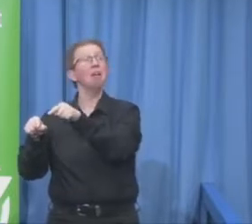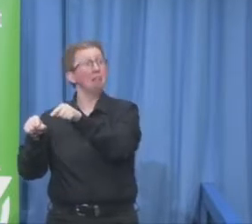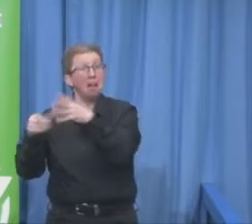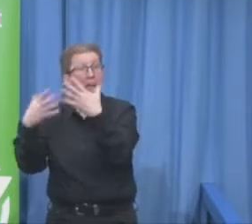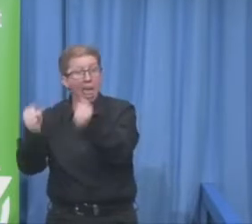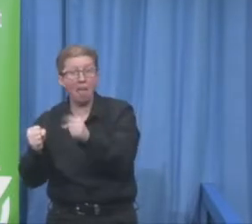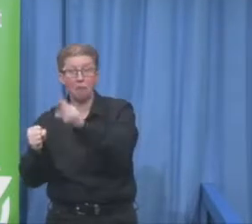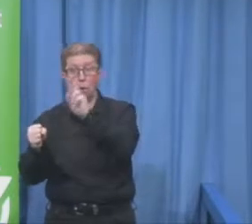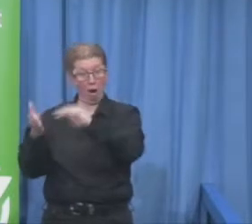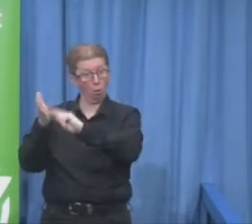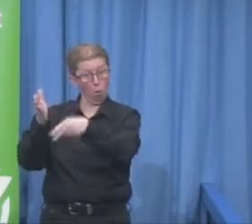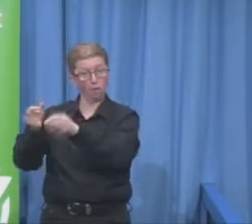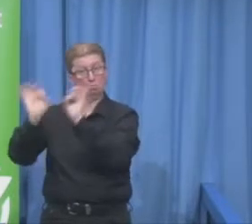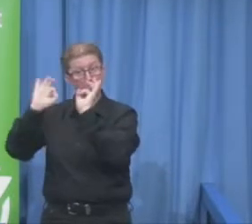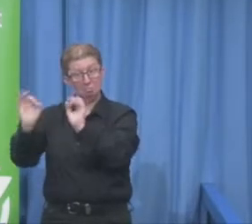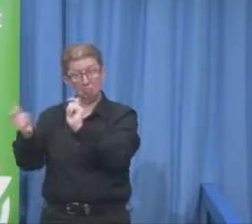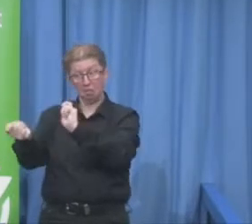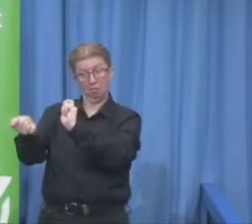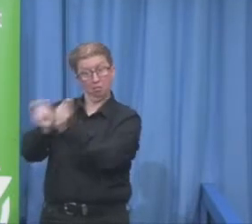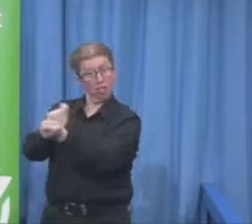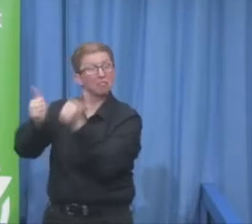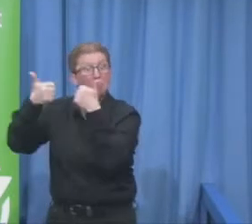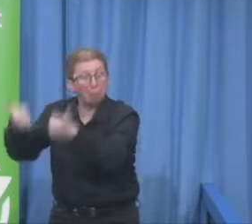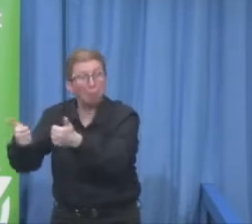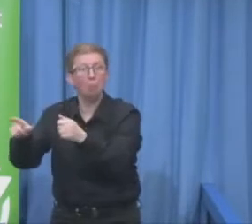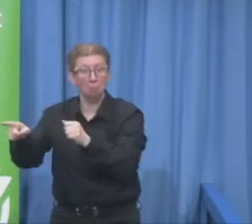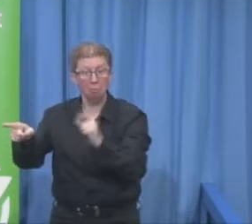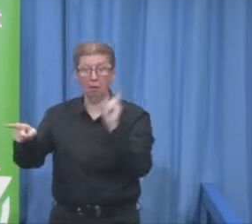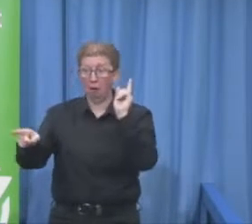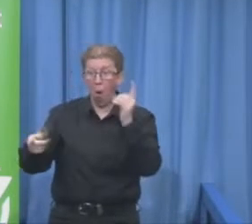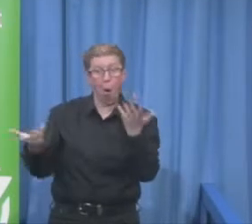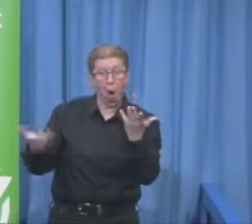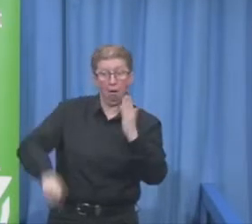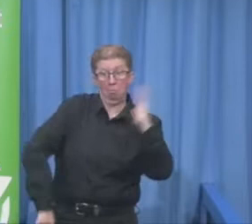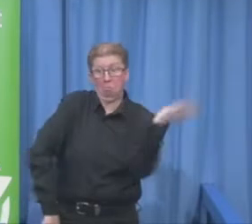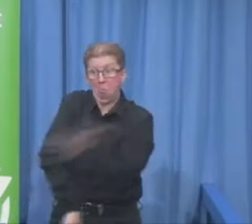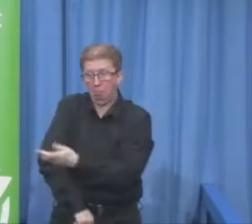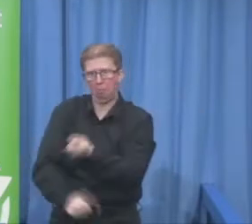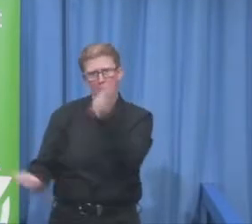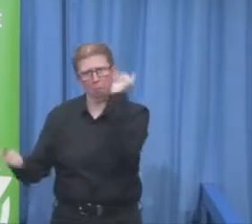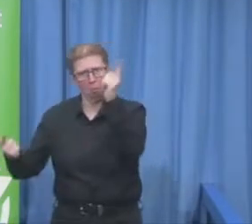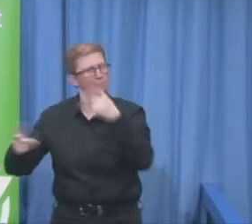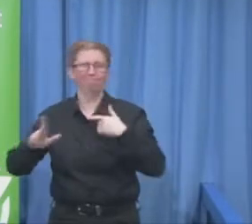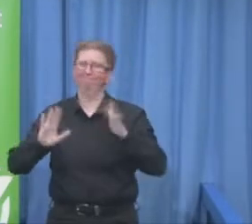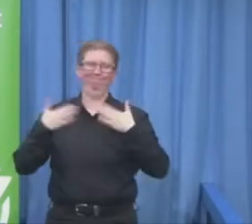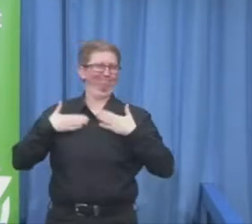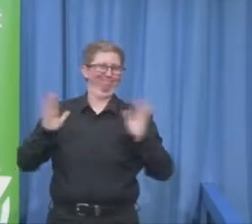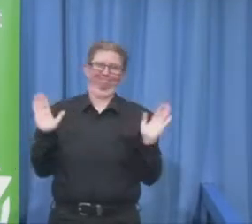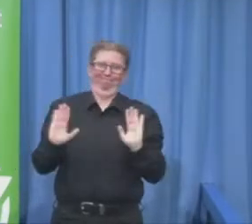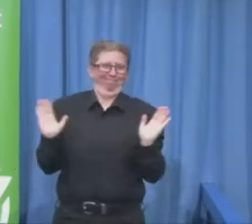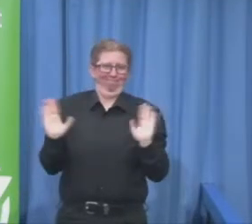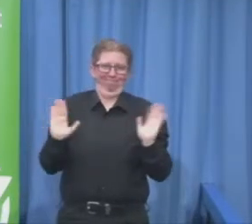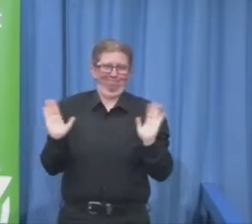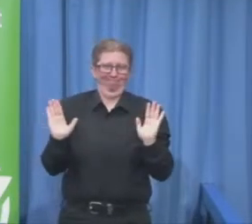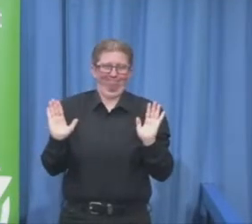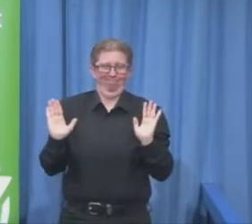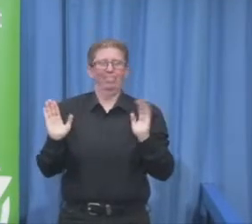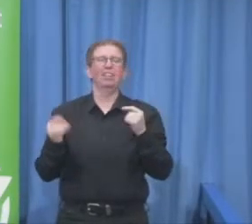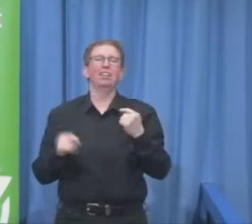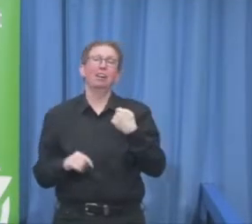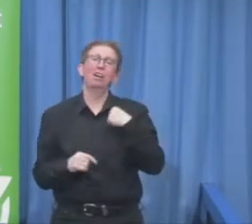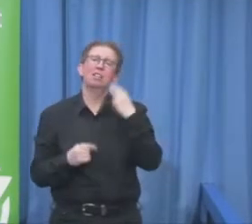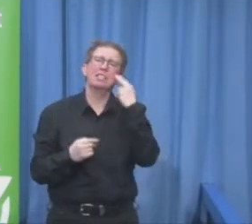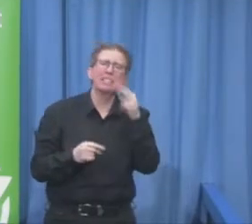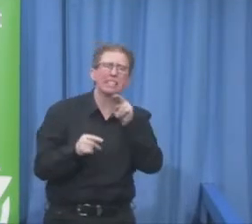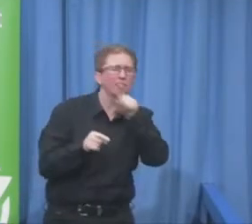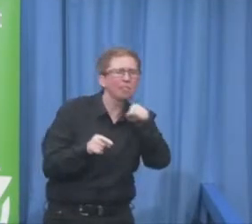just to show what the situation looks like. So this year it was the first time